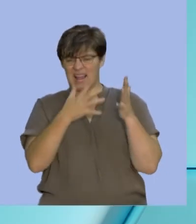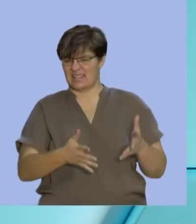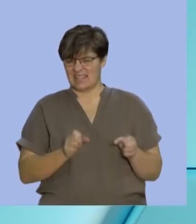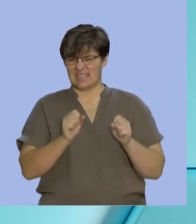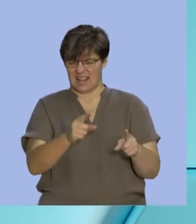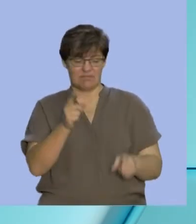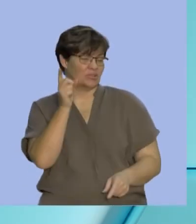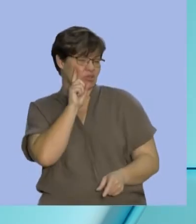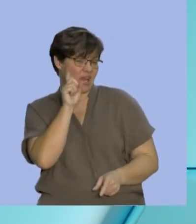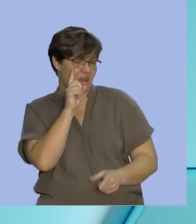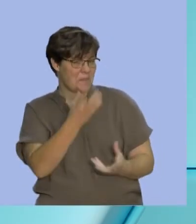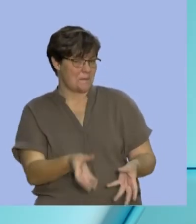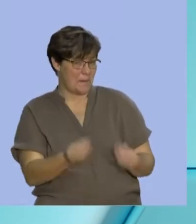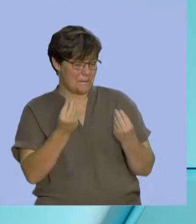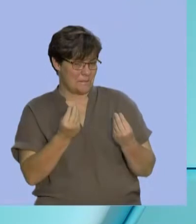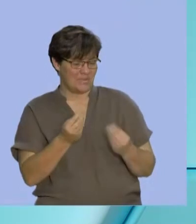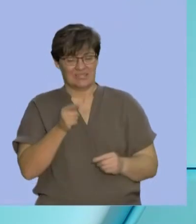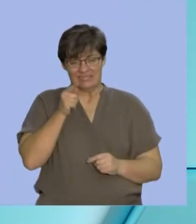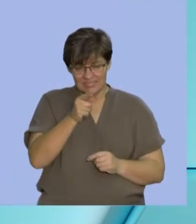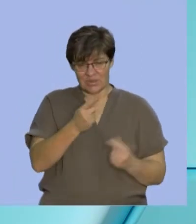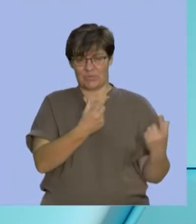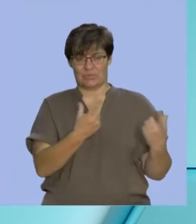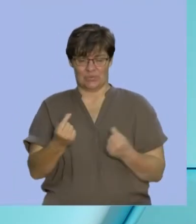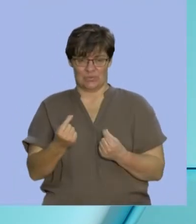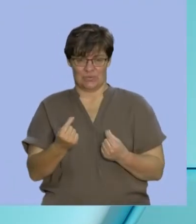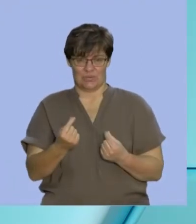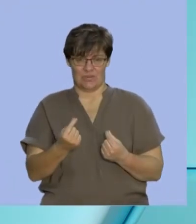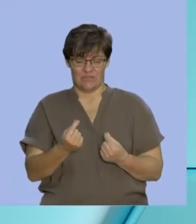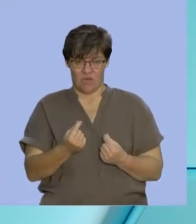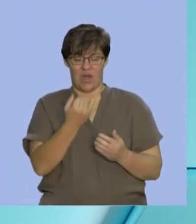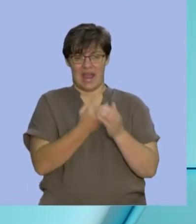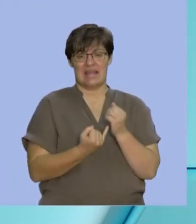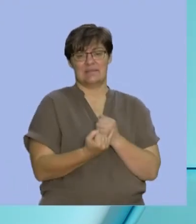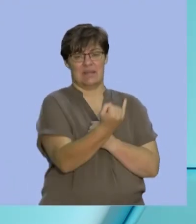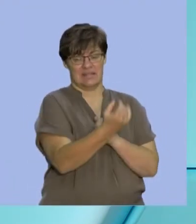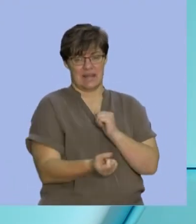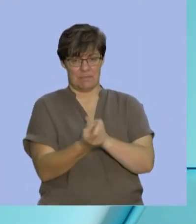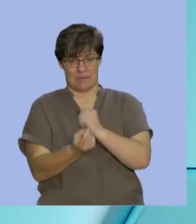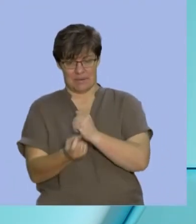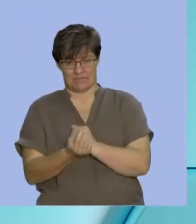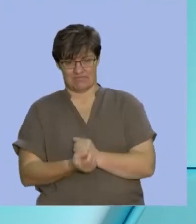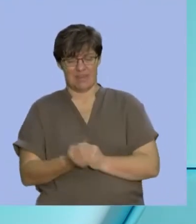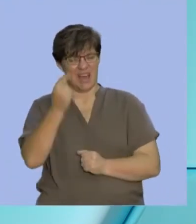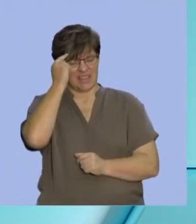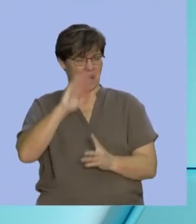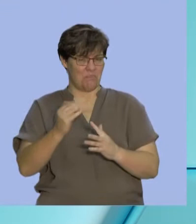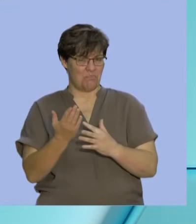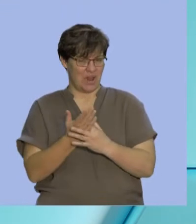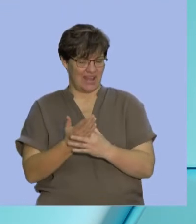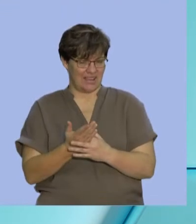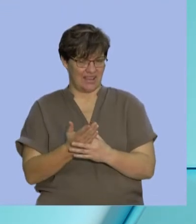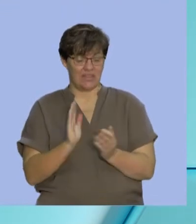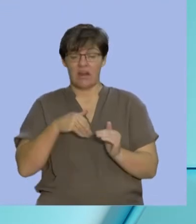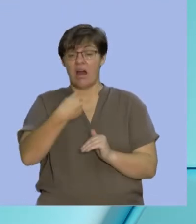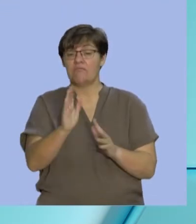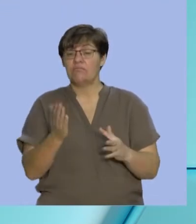that you've got that. That's what we would do for independent events. I think it's time to take a little break. After the break,